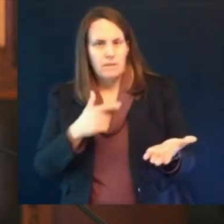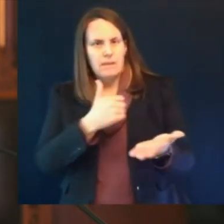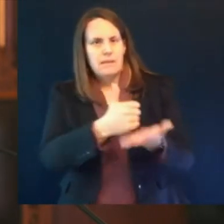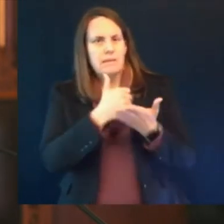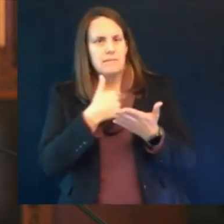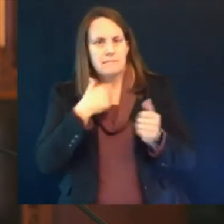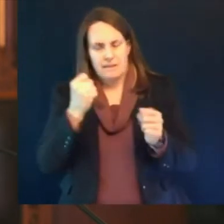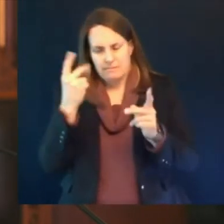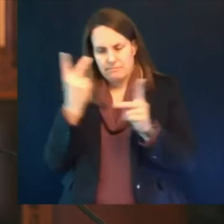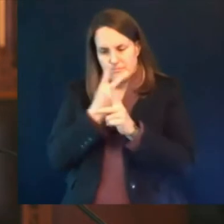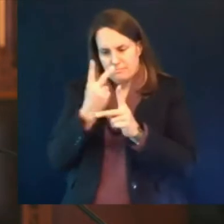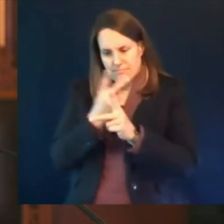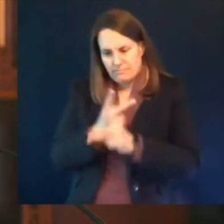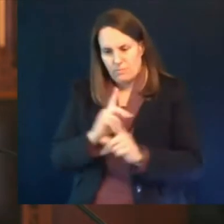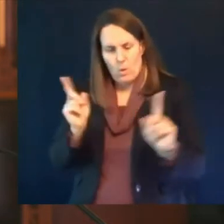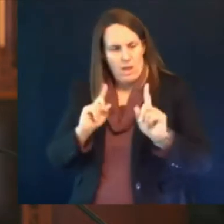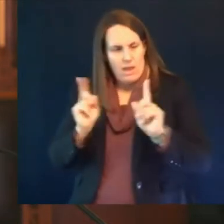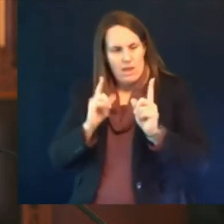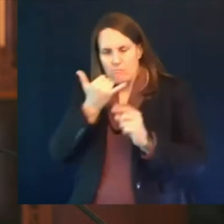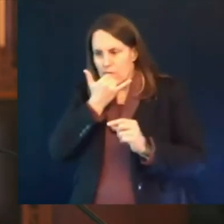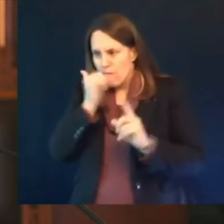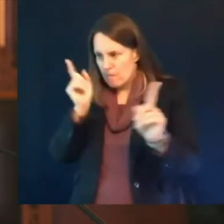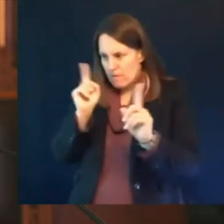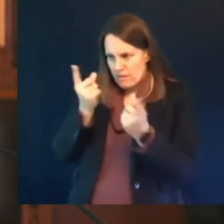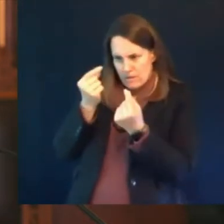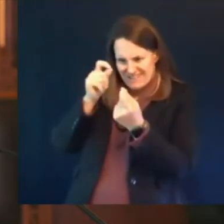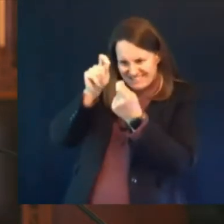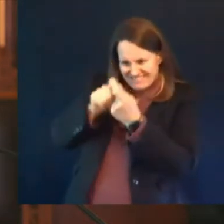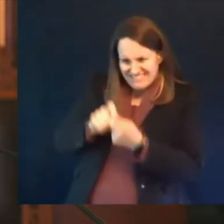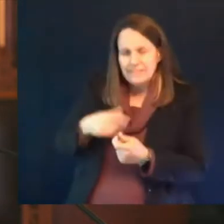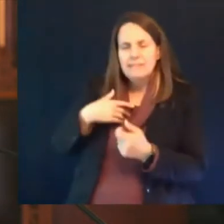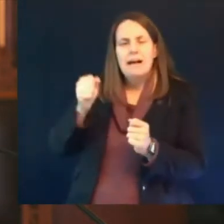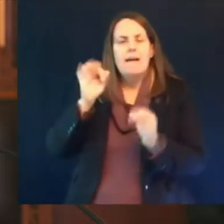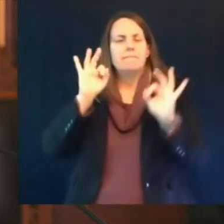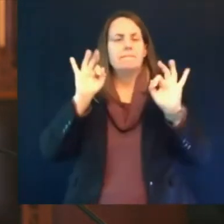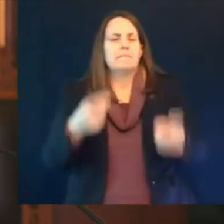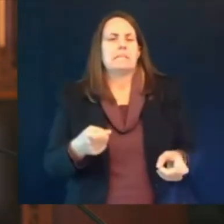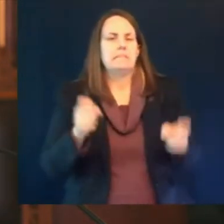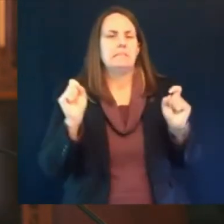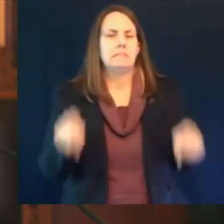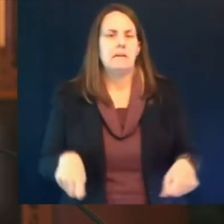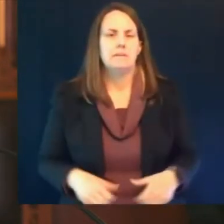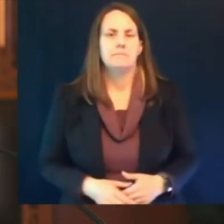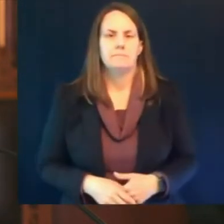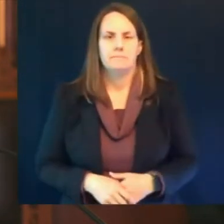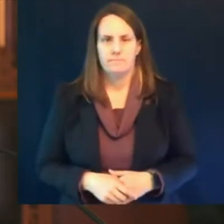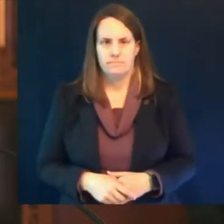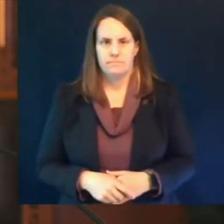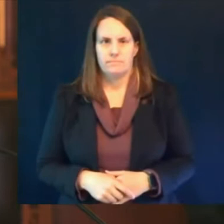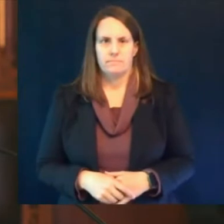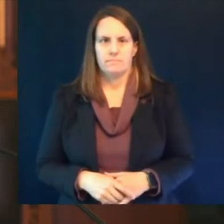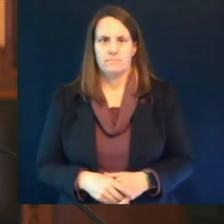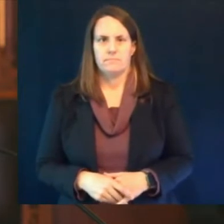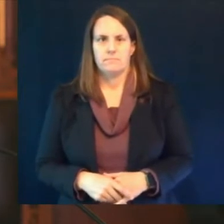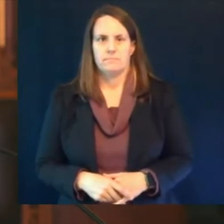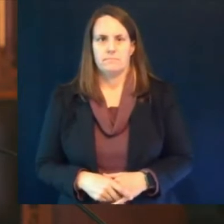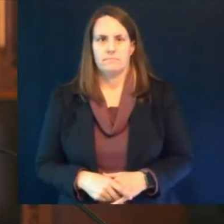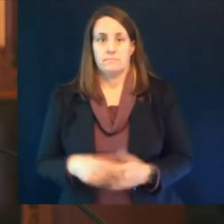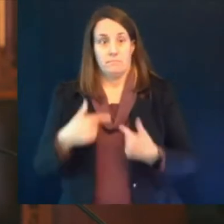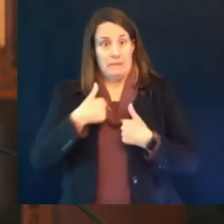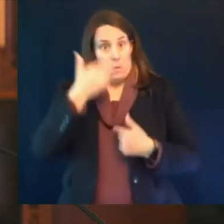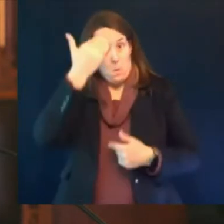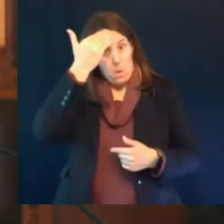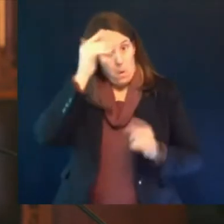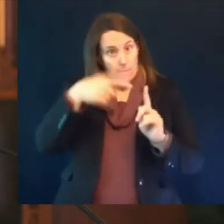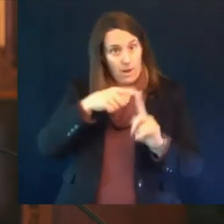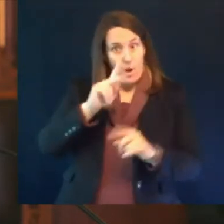and completely as possible so i don't have visibility on this particular situation but it makes all the